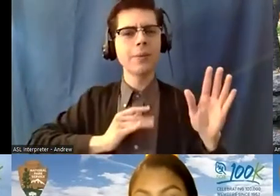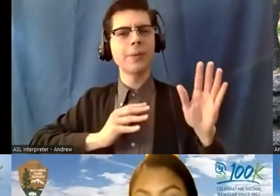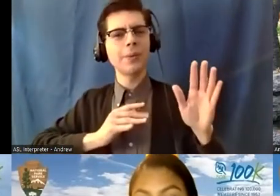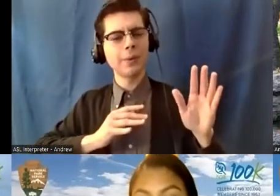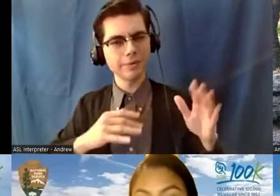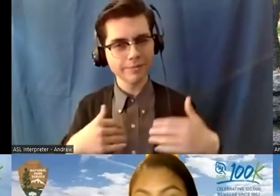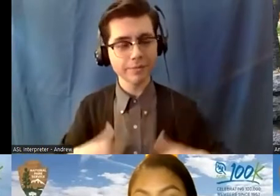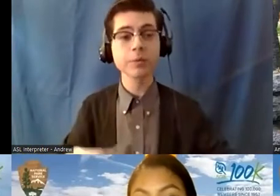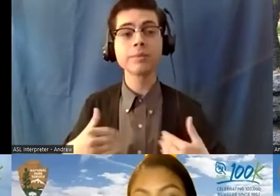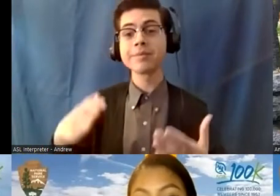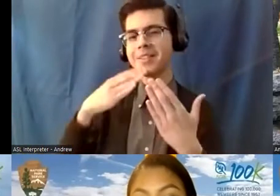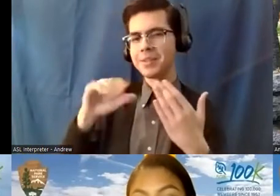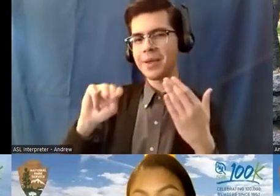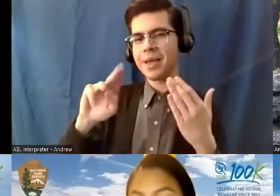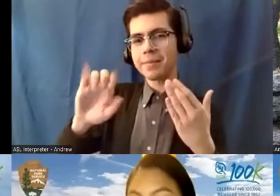Thank you, Amy. Chris?